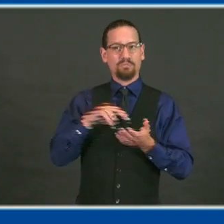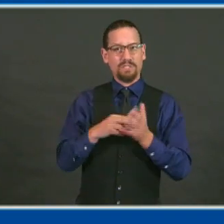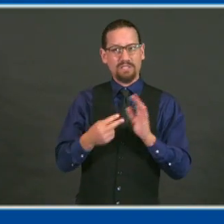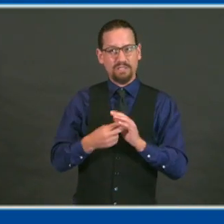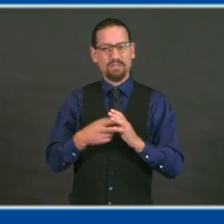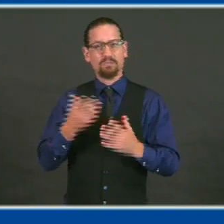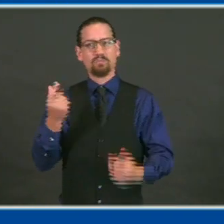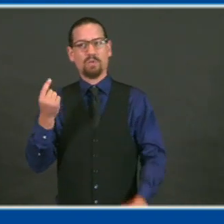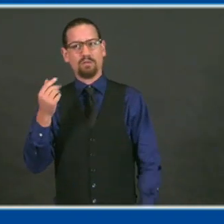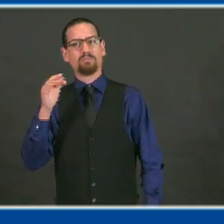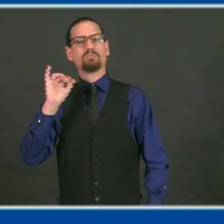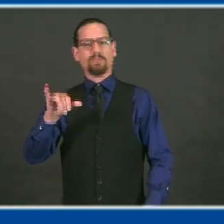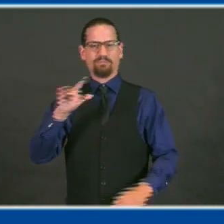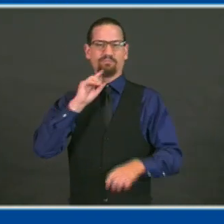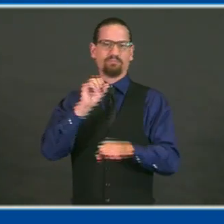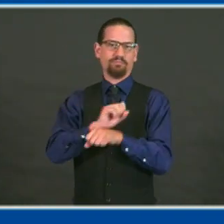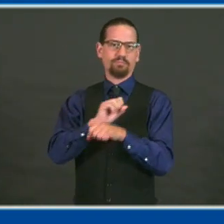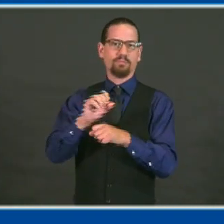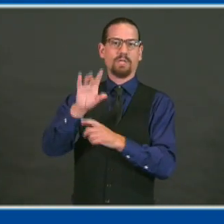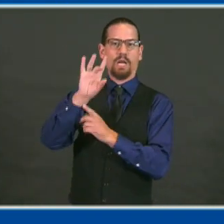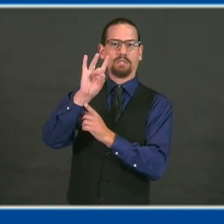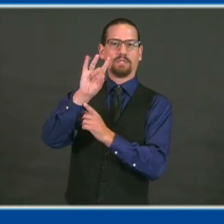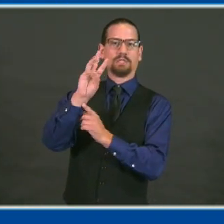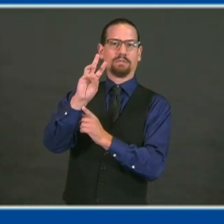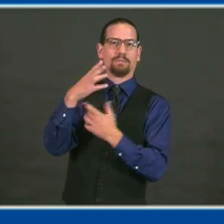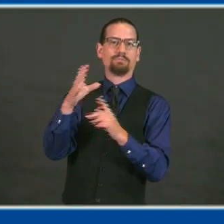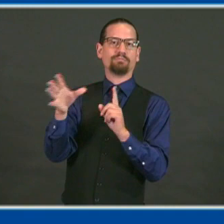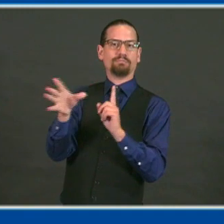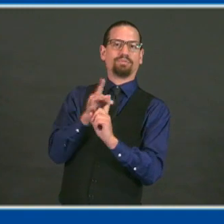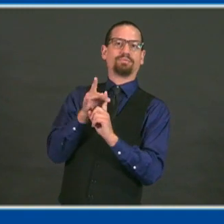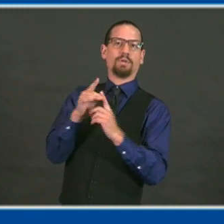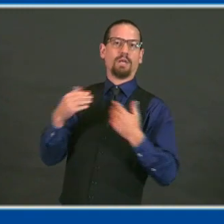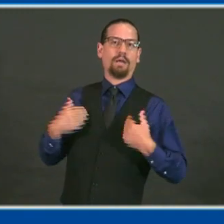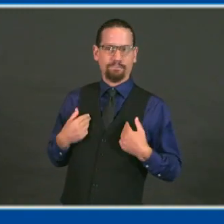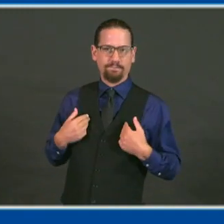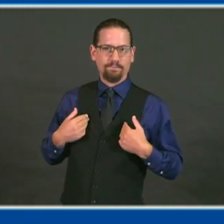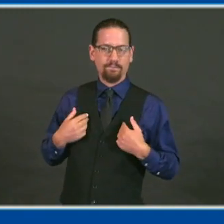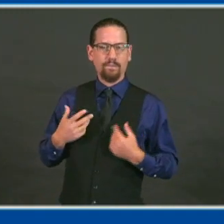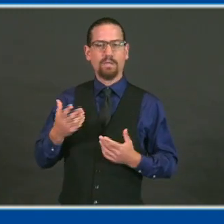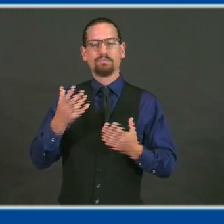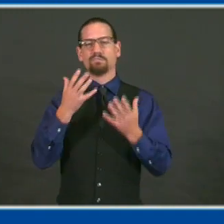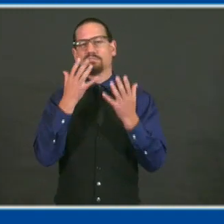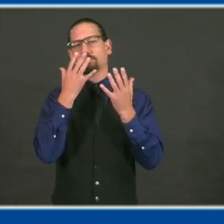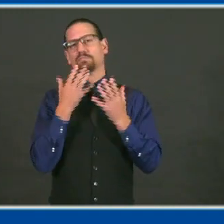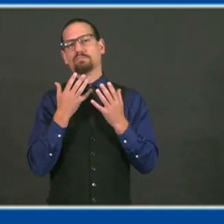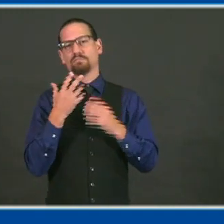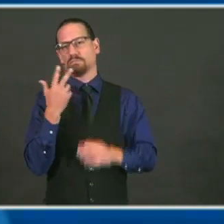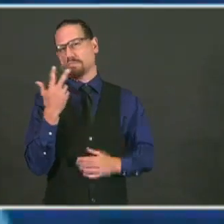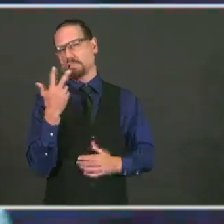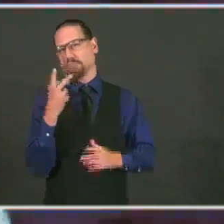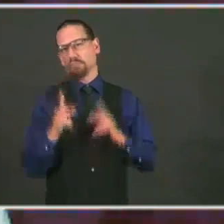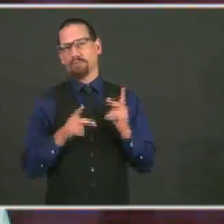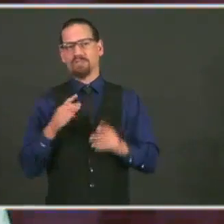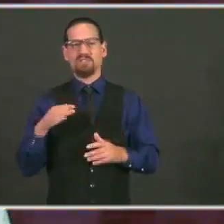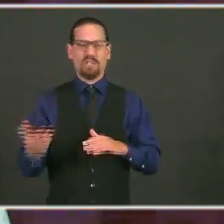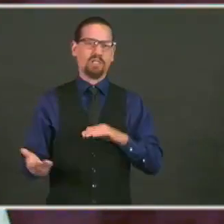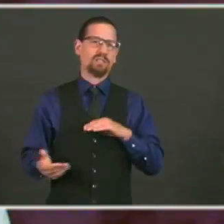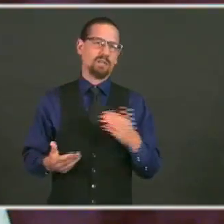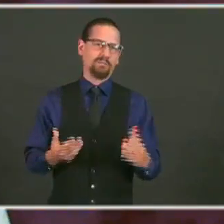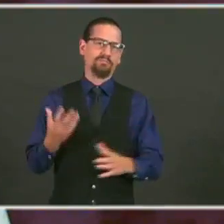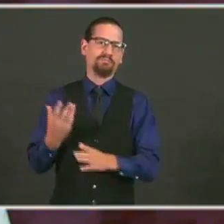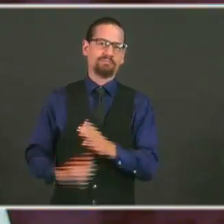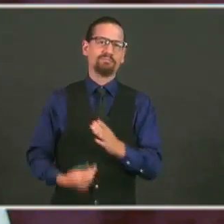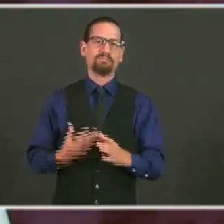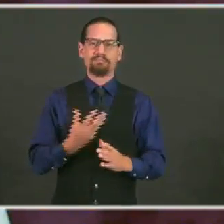very sadly, another three deaths. I would say, I would say this, 1.8